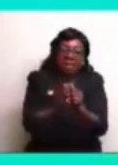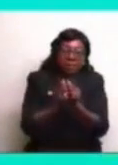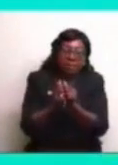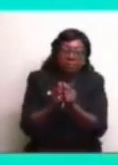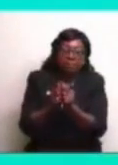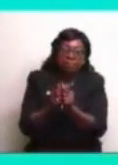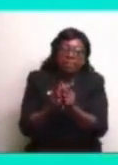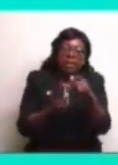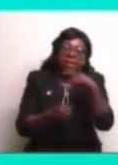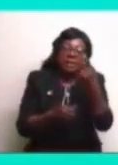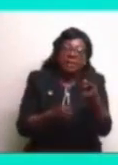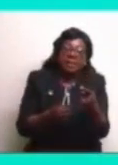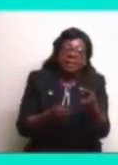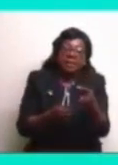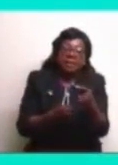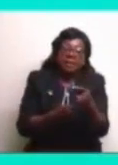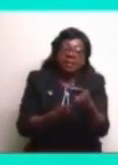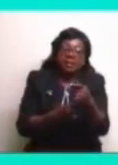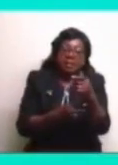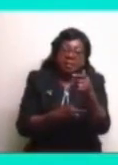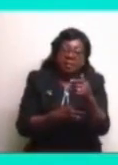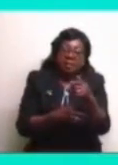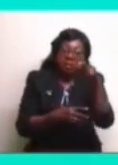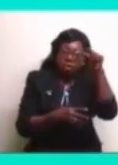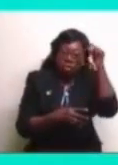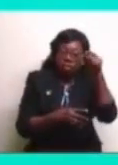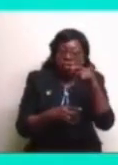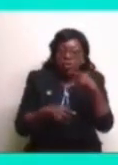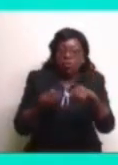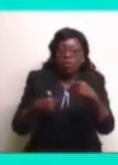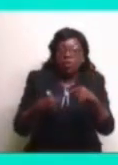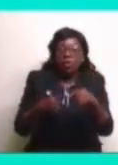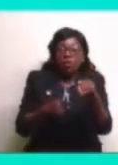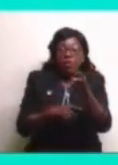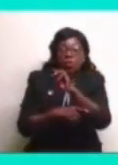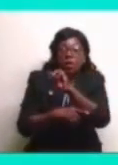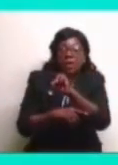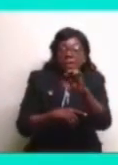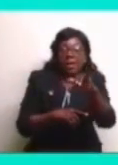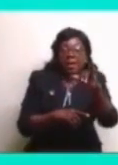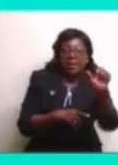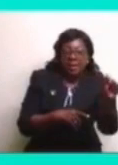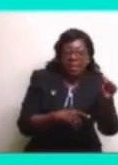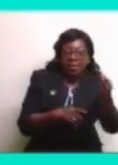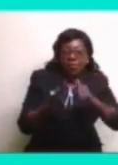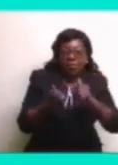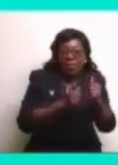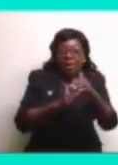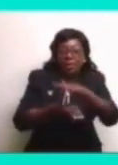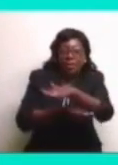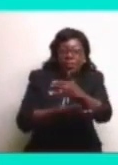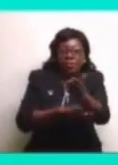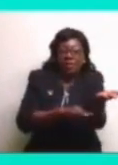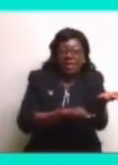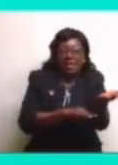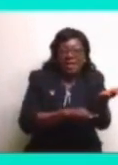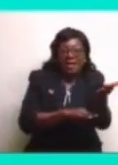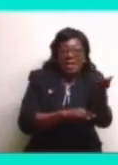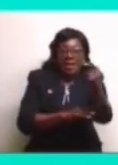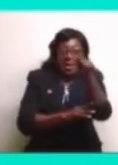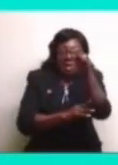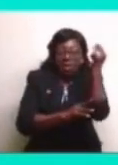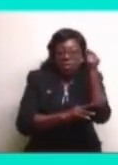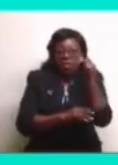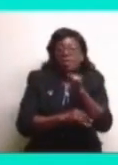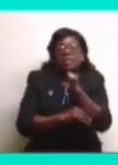you know, George, you know when you go over to Miami, you could pass over there, right? And George did not